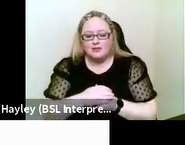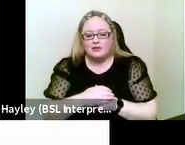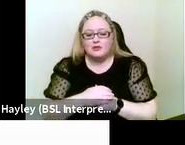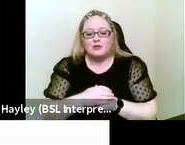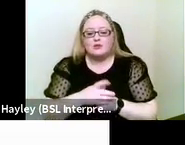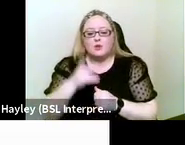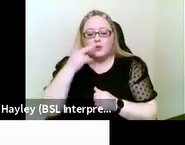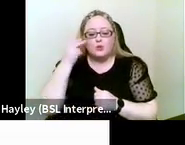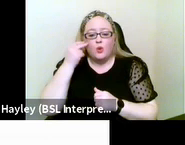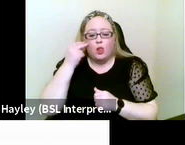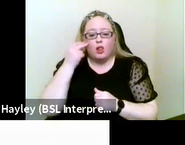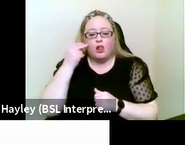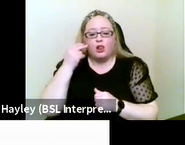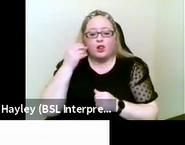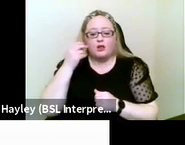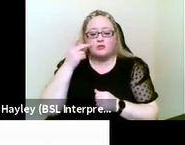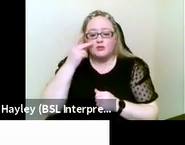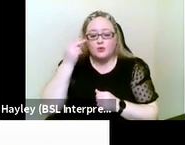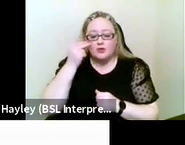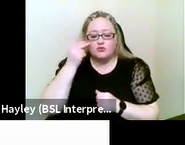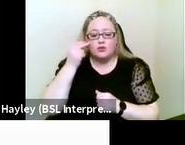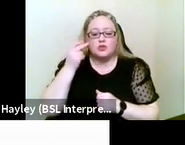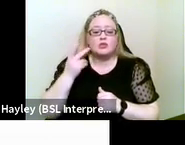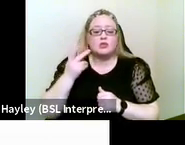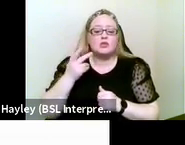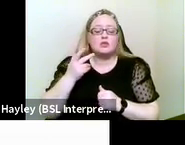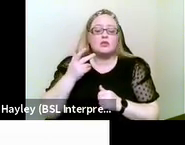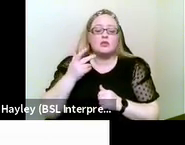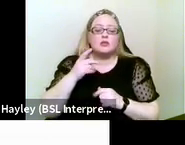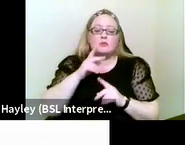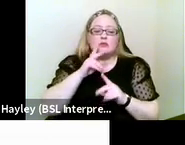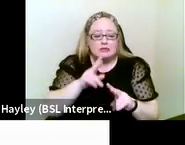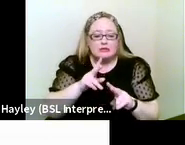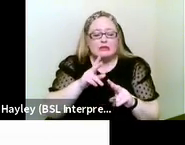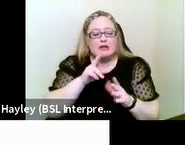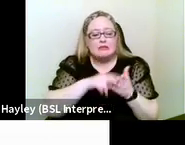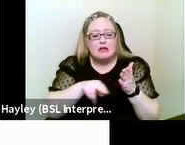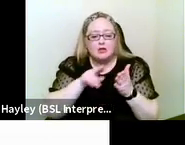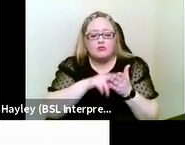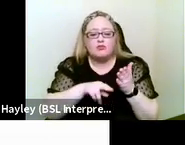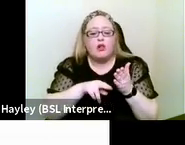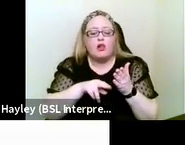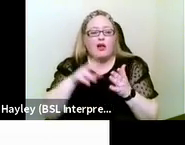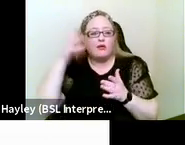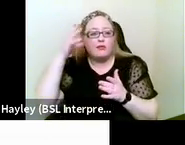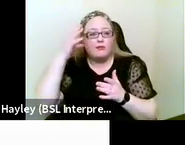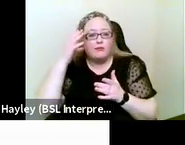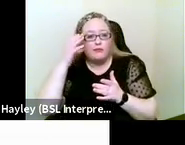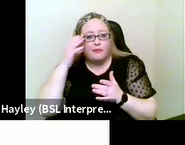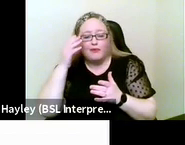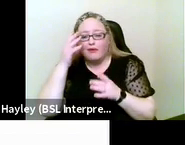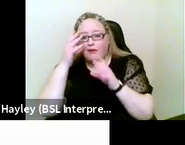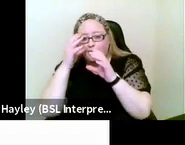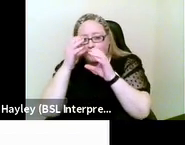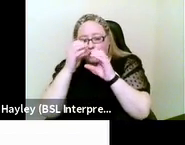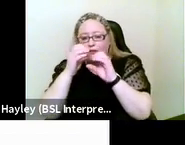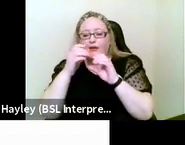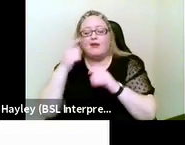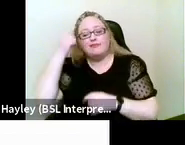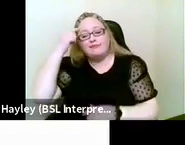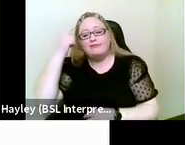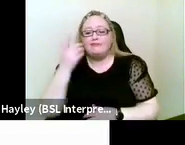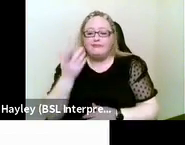sensory impairment may be seen as simply a natural or a benign part of getting older by care workers,